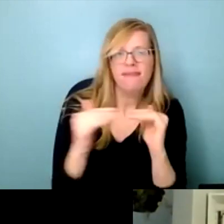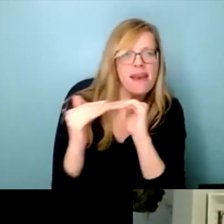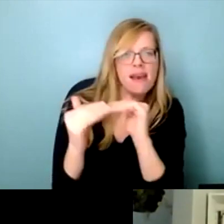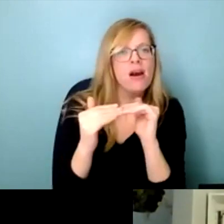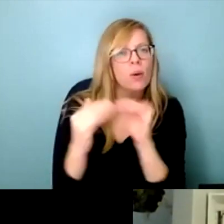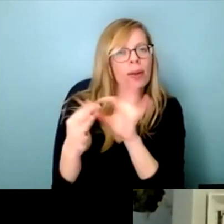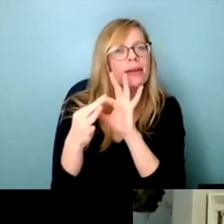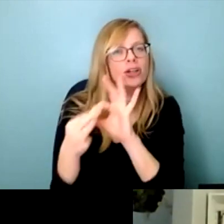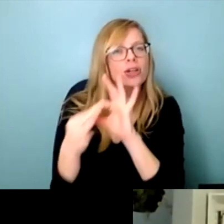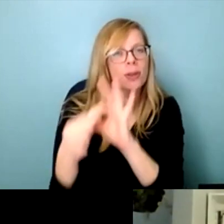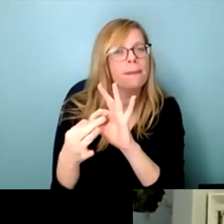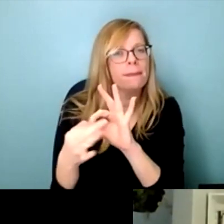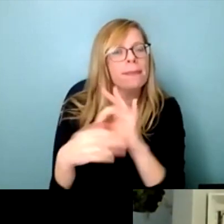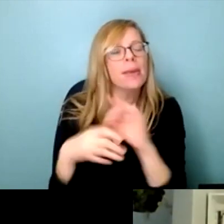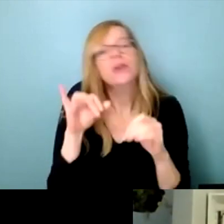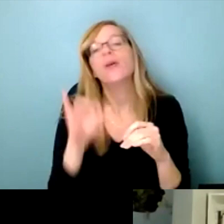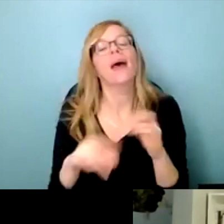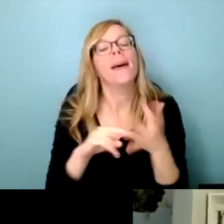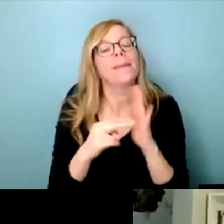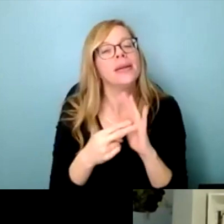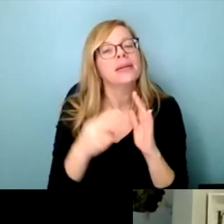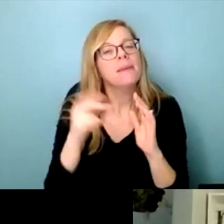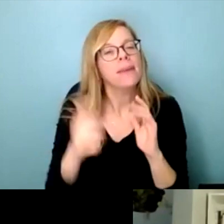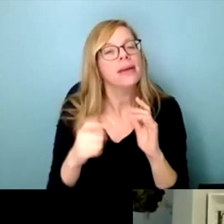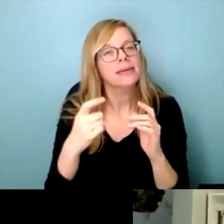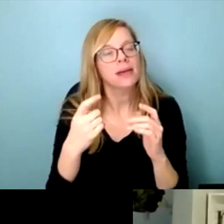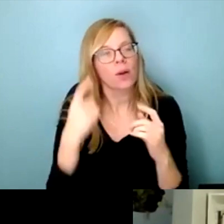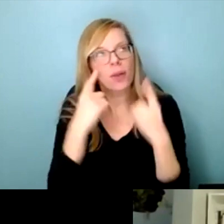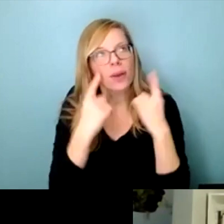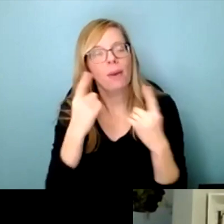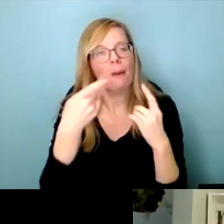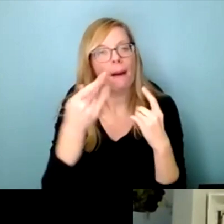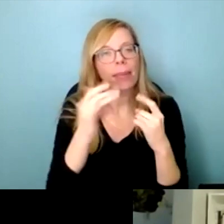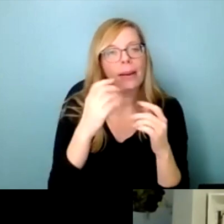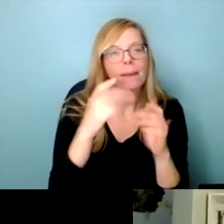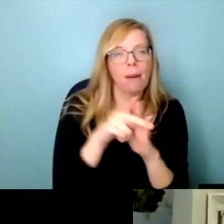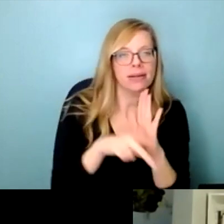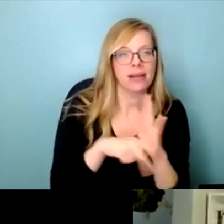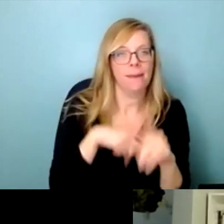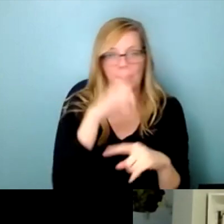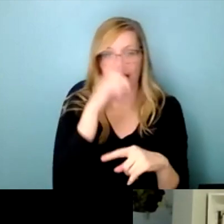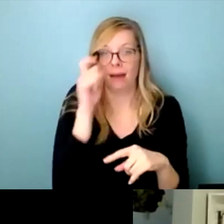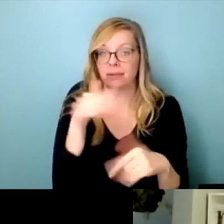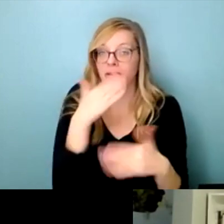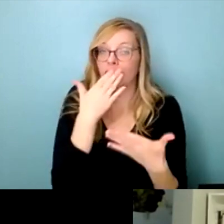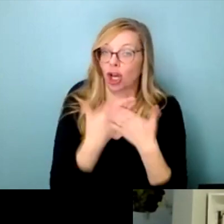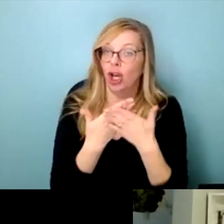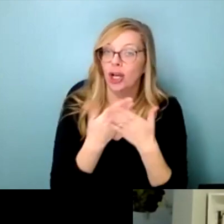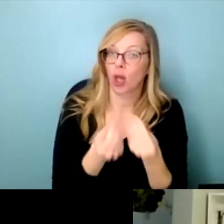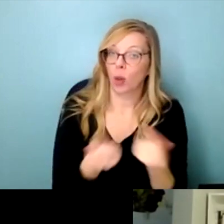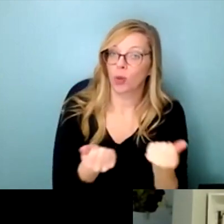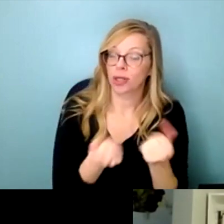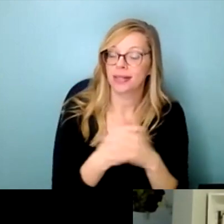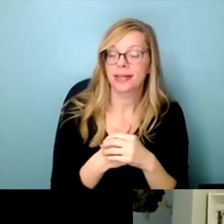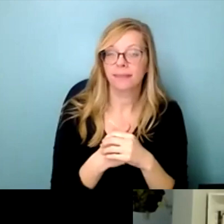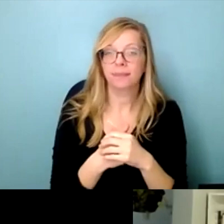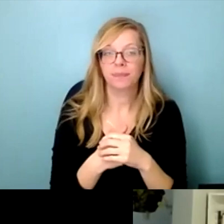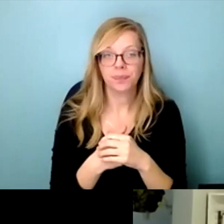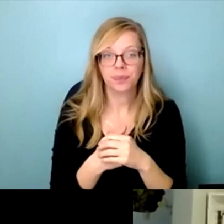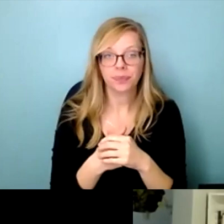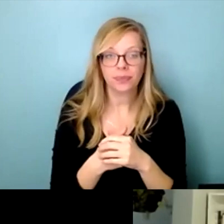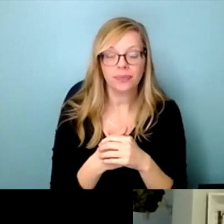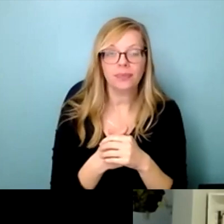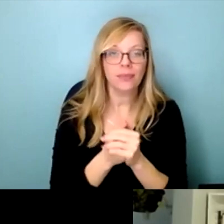I think we should care about public policy because all of these things are good solutions that we have. So we do that,